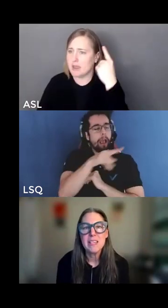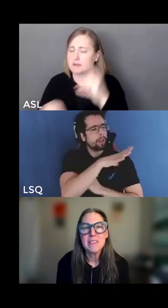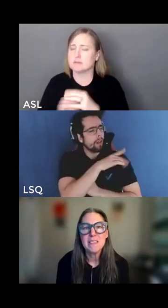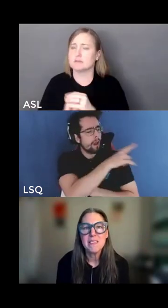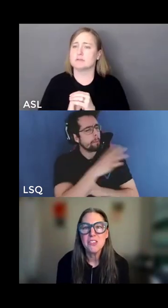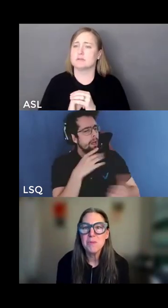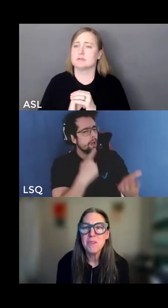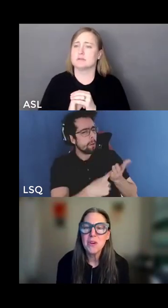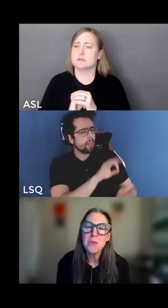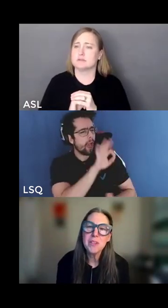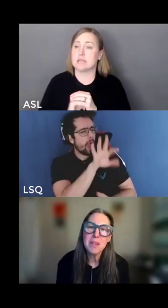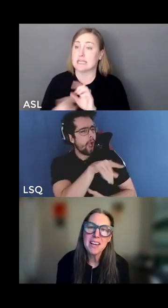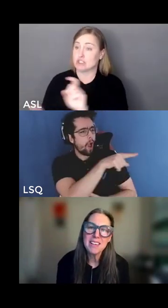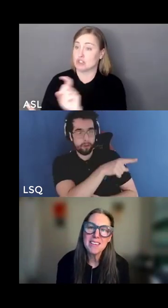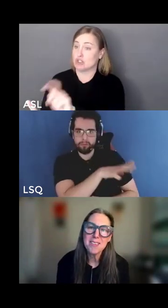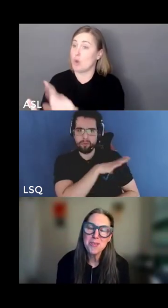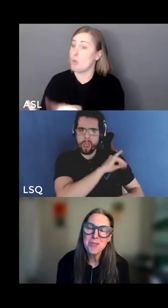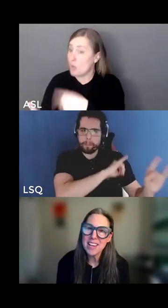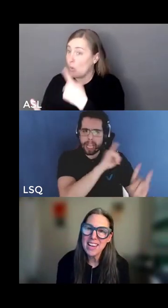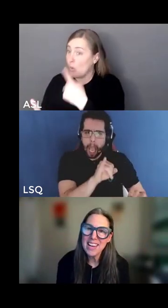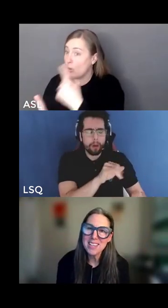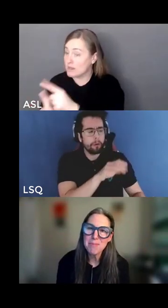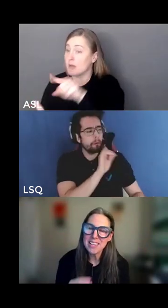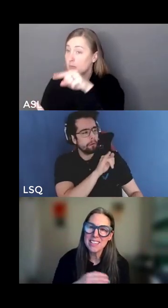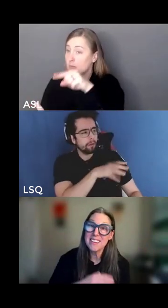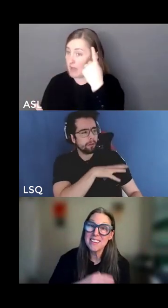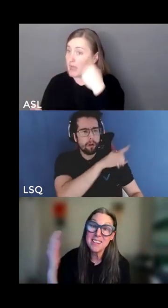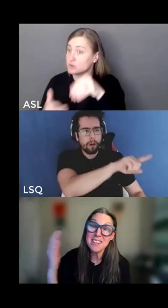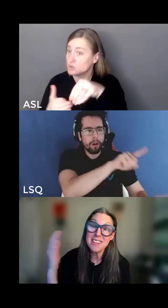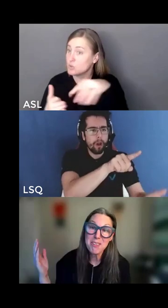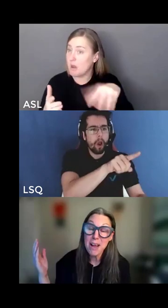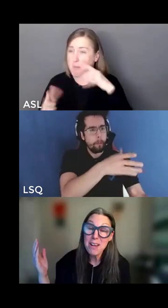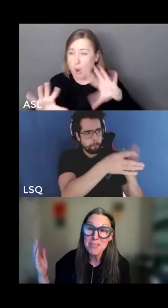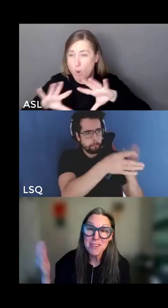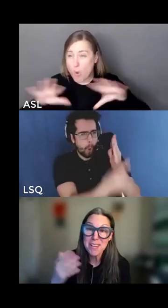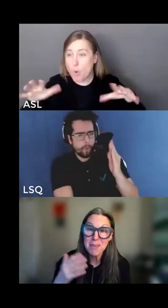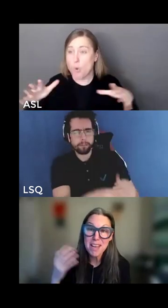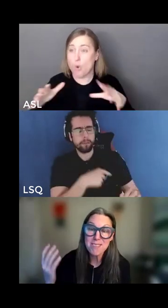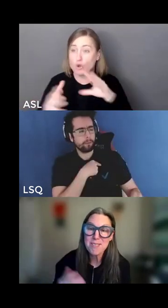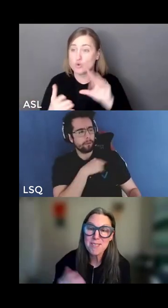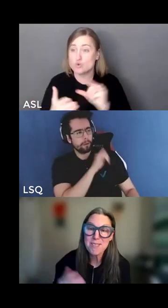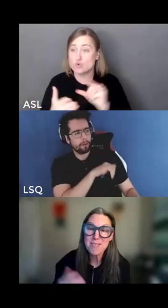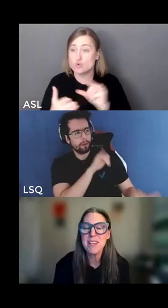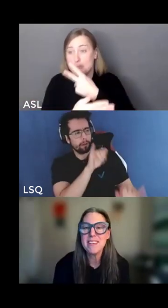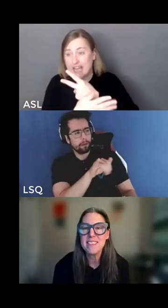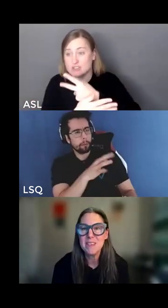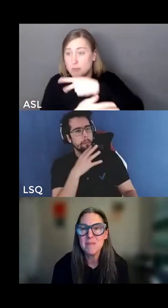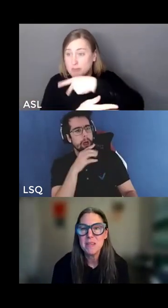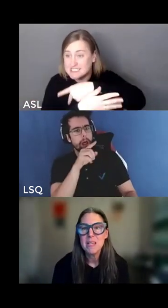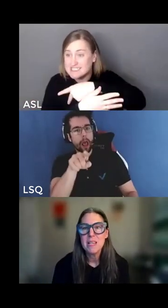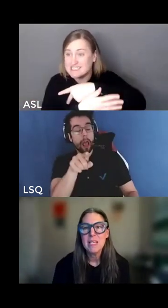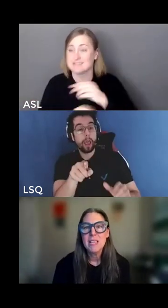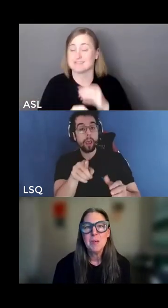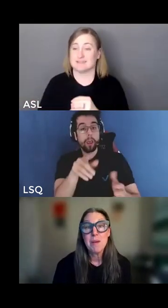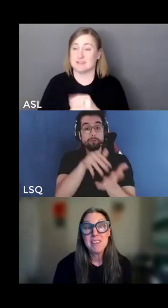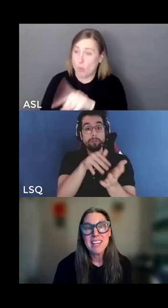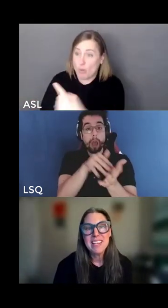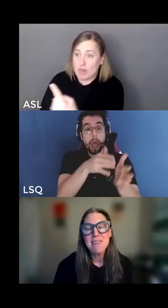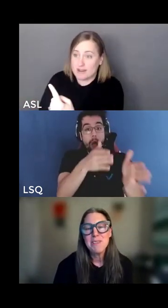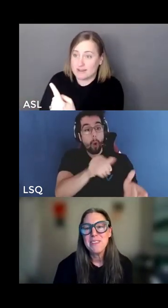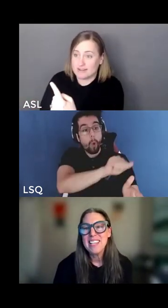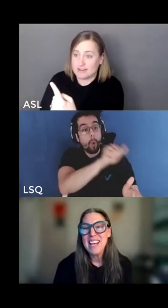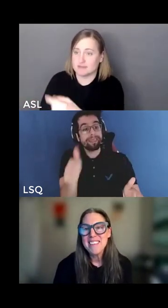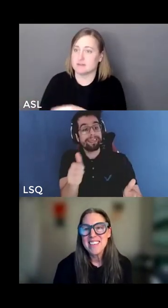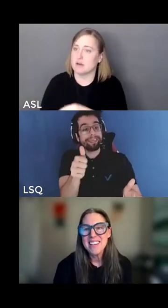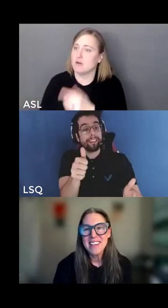that she was the only black student that i had in my entire graduate training masters or phd but i was